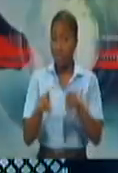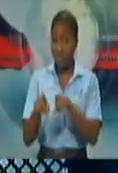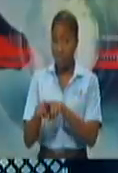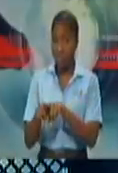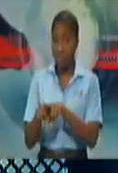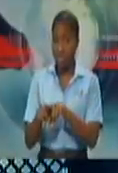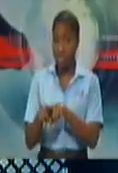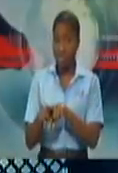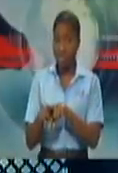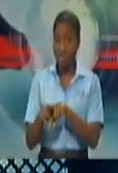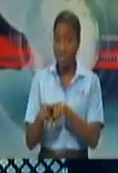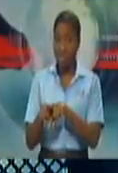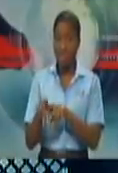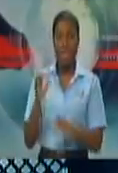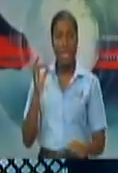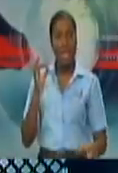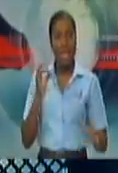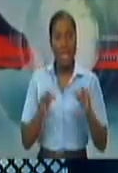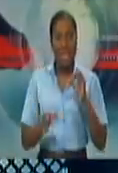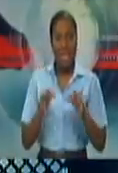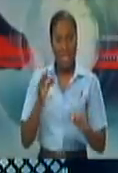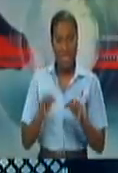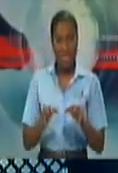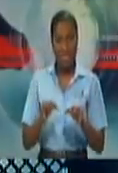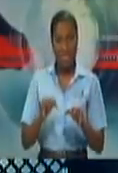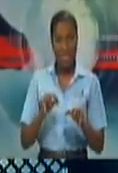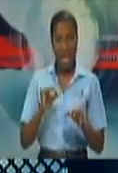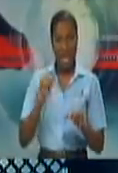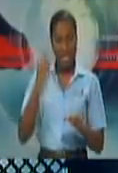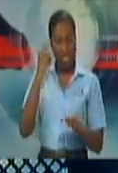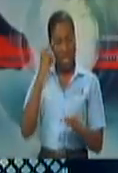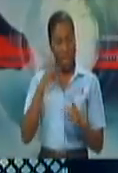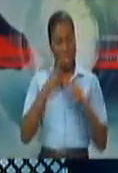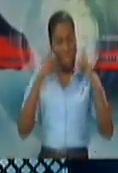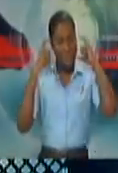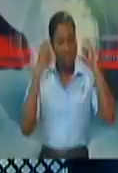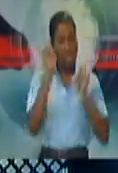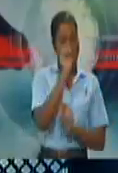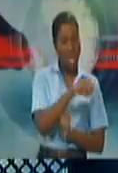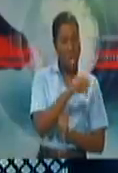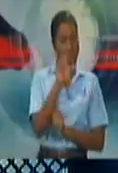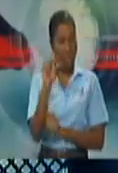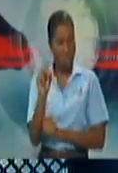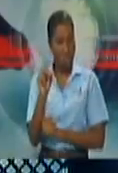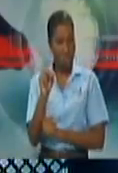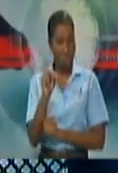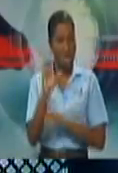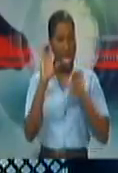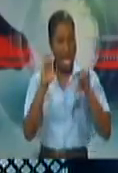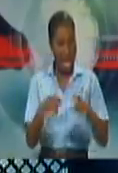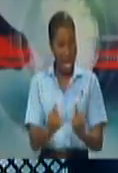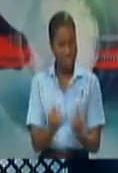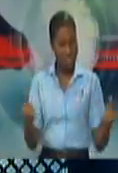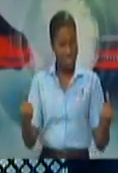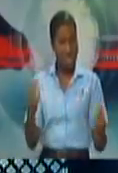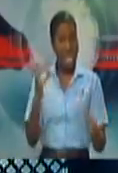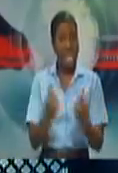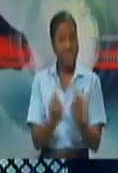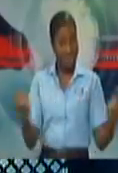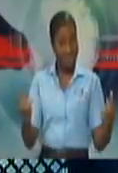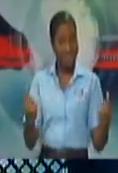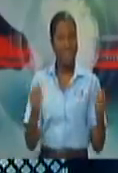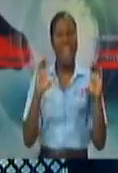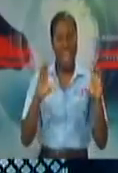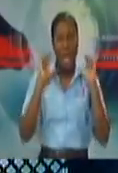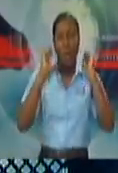at being able to maintain social distance adequately as your yardstick, for want of a better